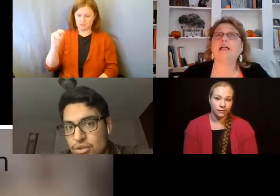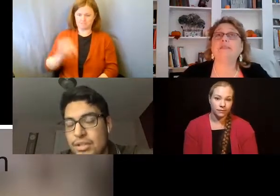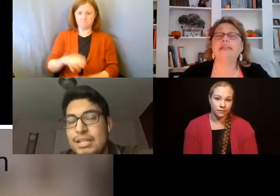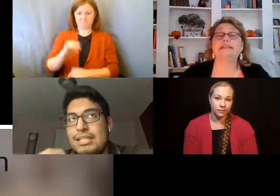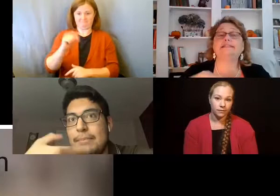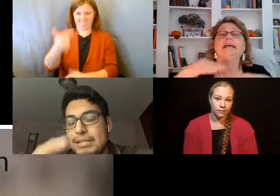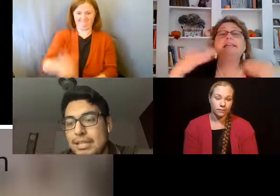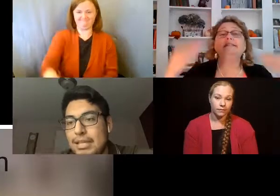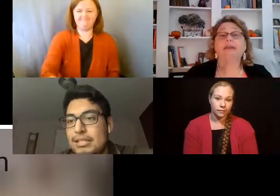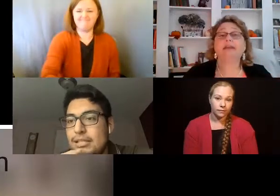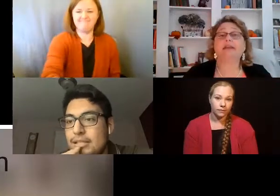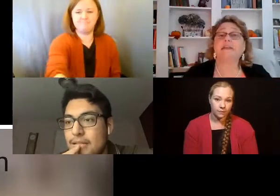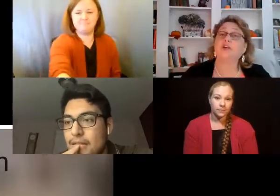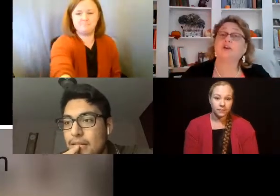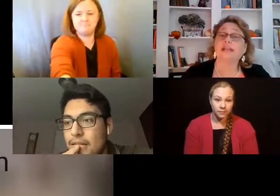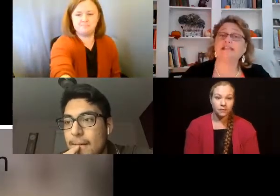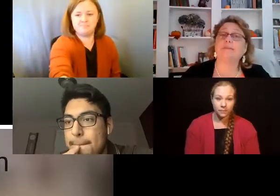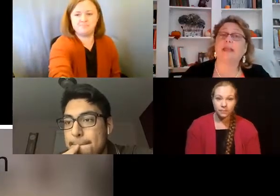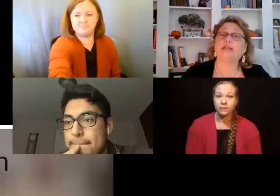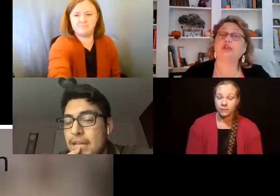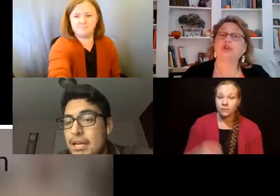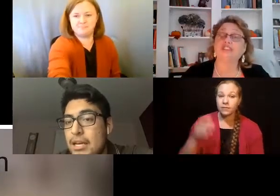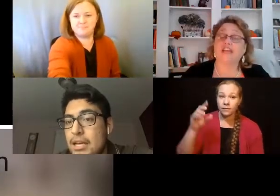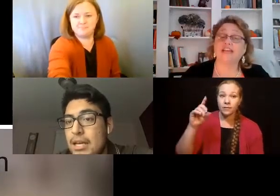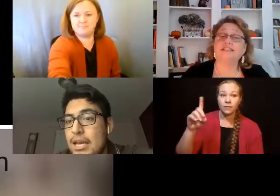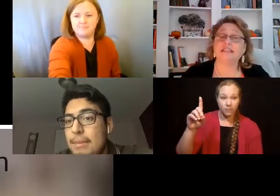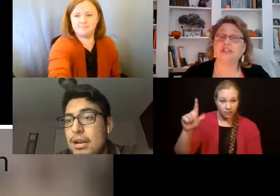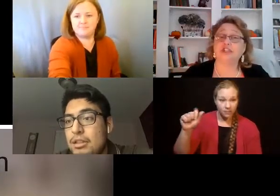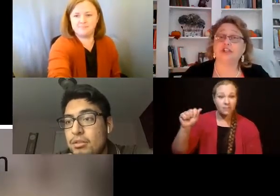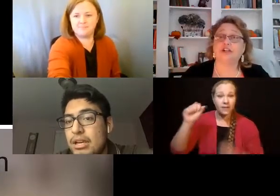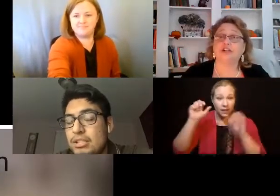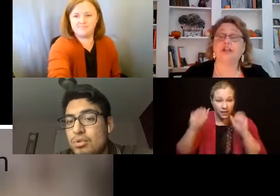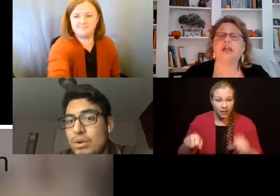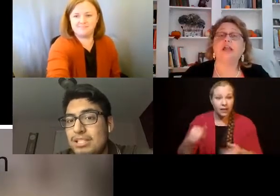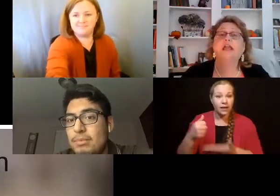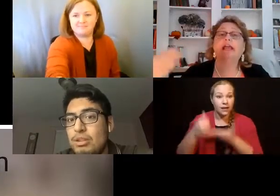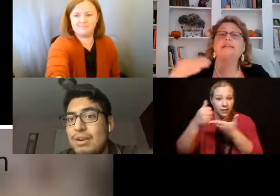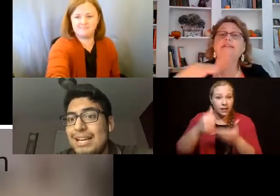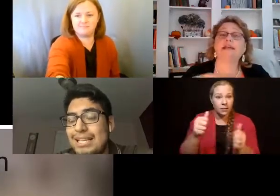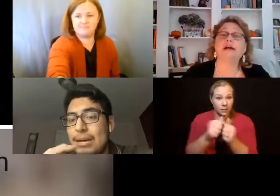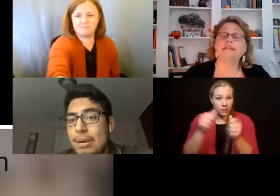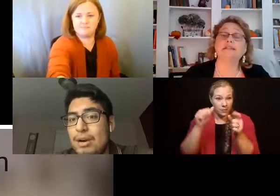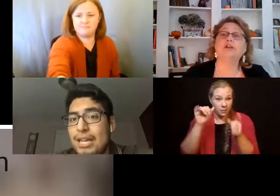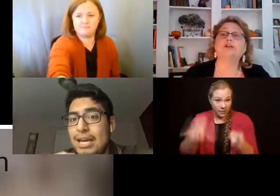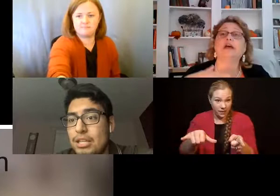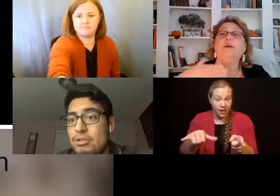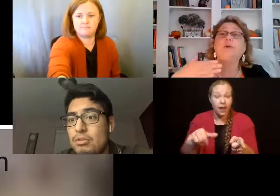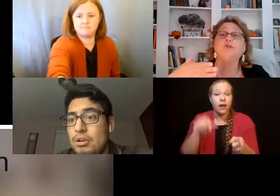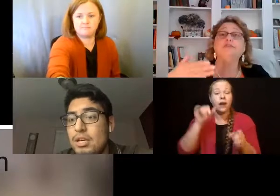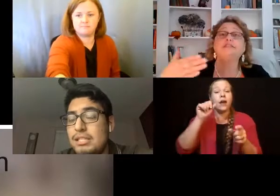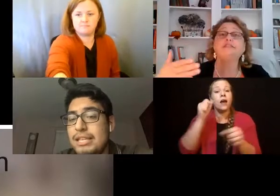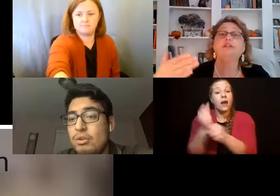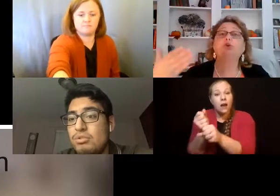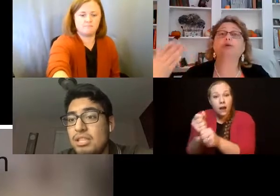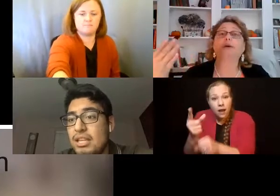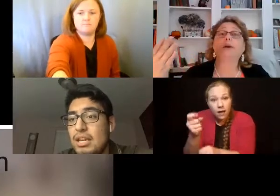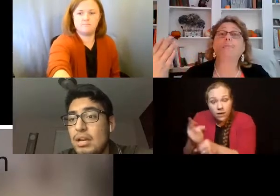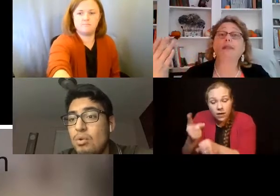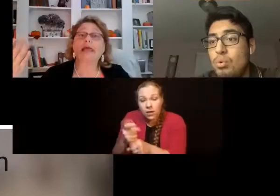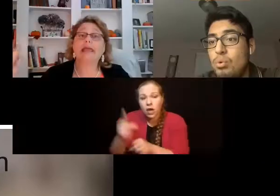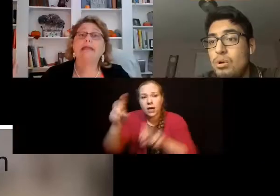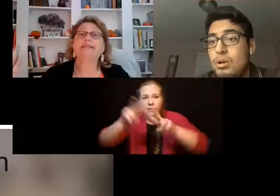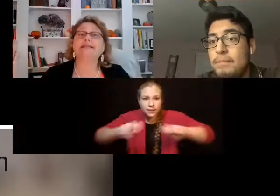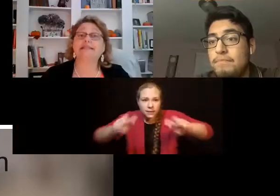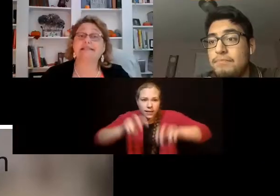the assessment that your case manager does each year is considered a person-centered